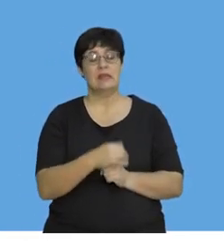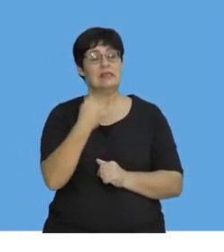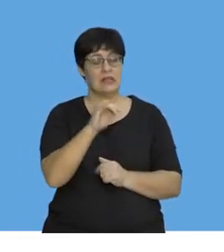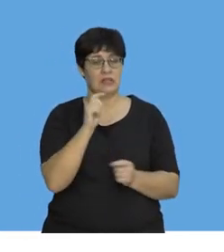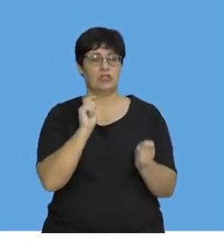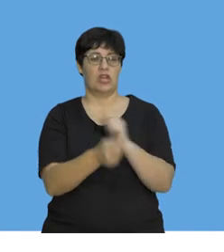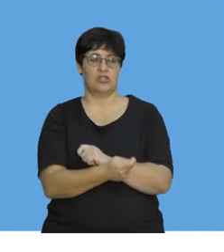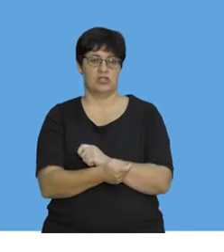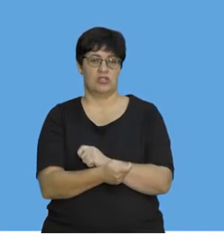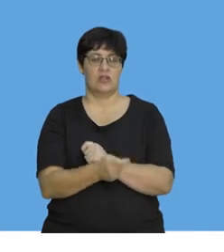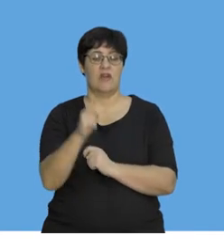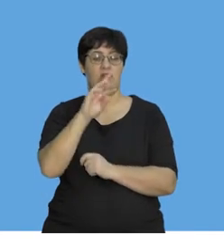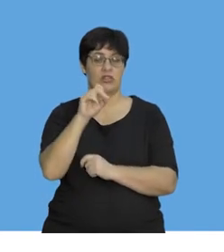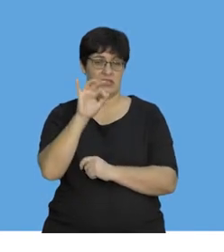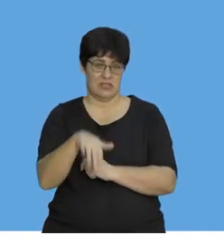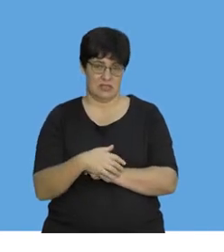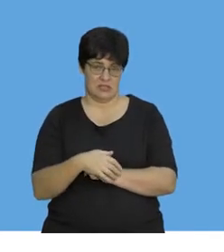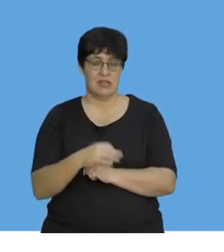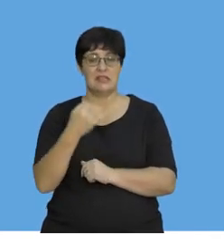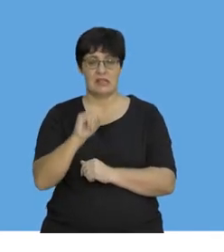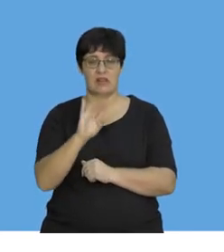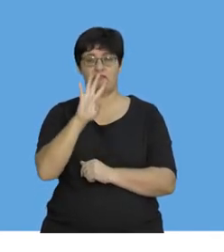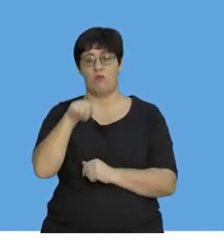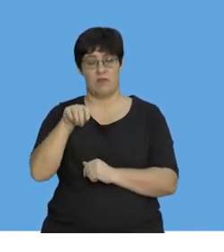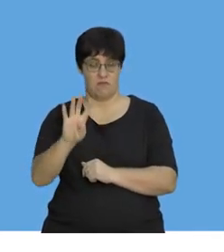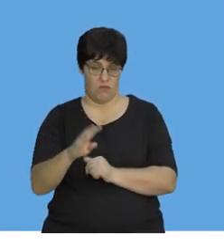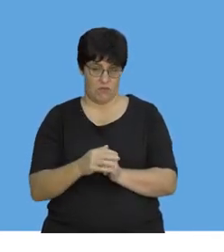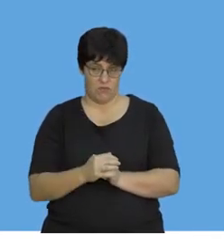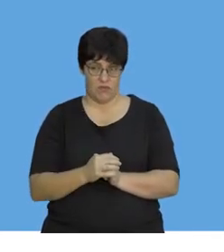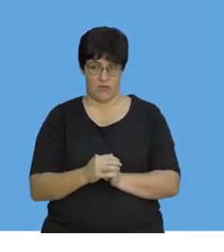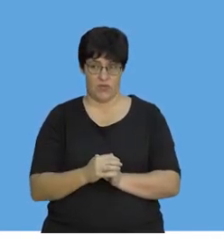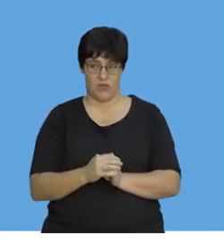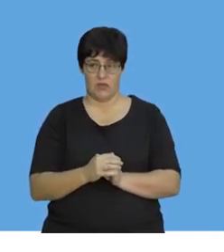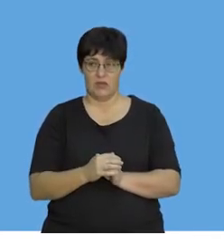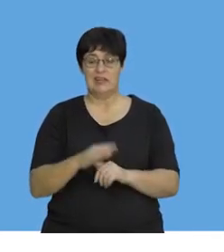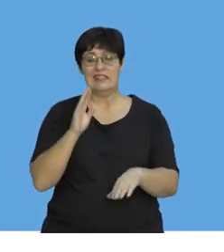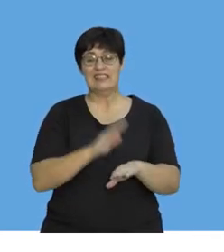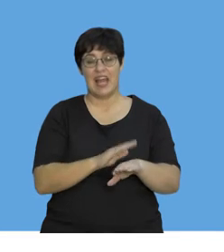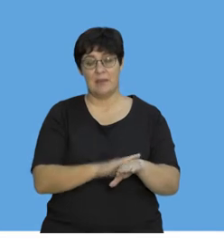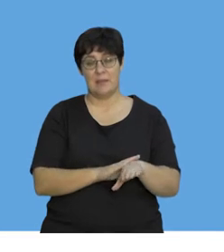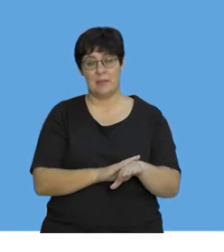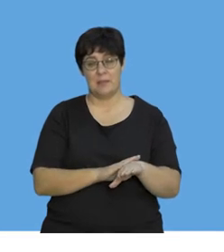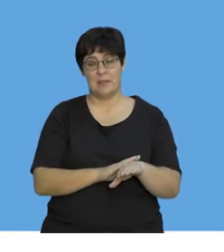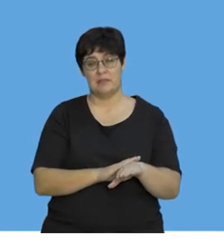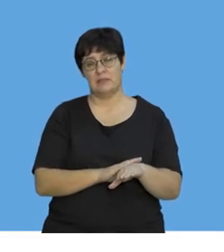still changed by the same velocity. It was still going 4.4. The time is now